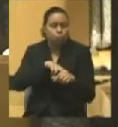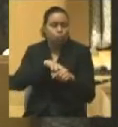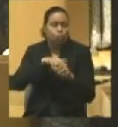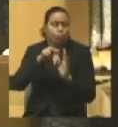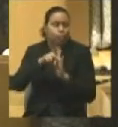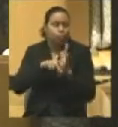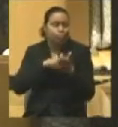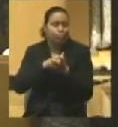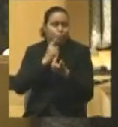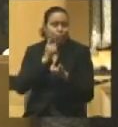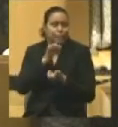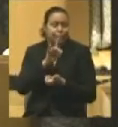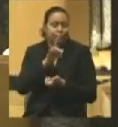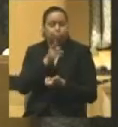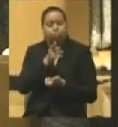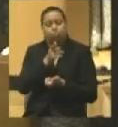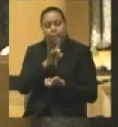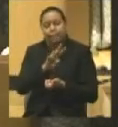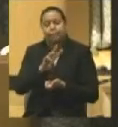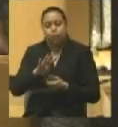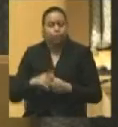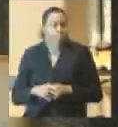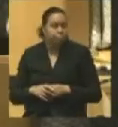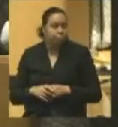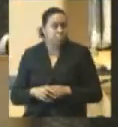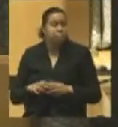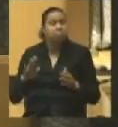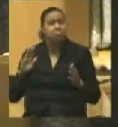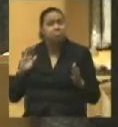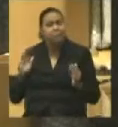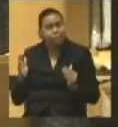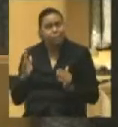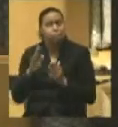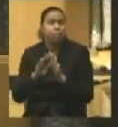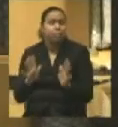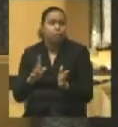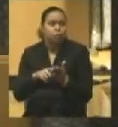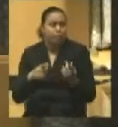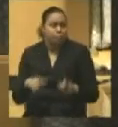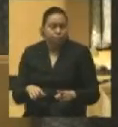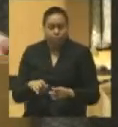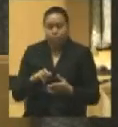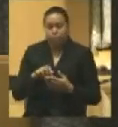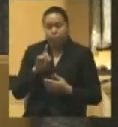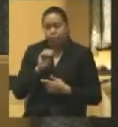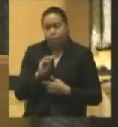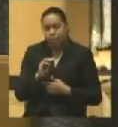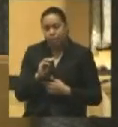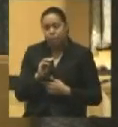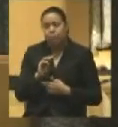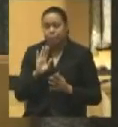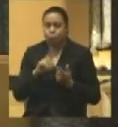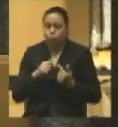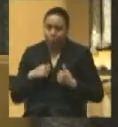1864, it's obvious that what happened is the Democrats, it seems